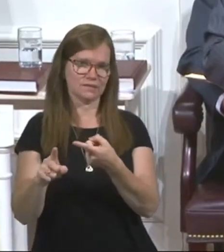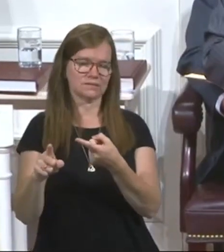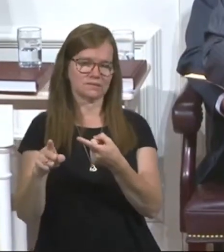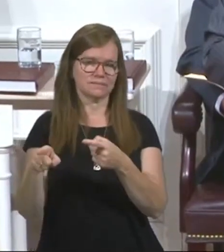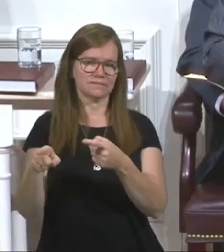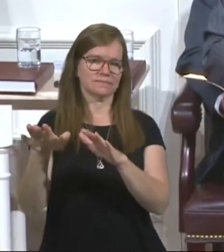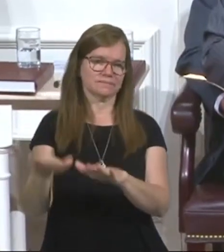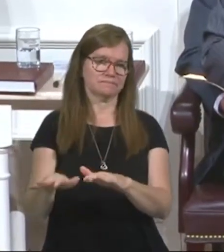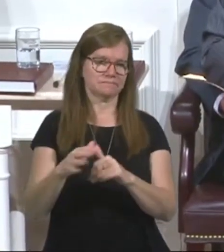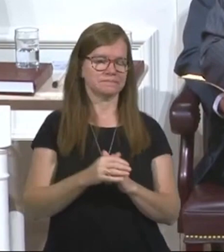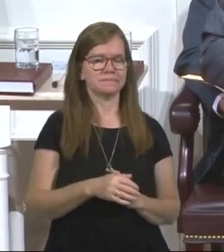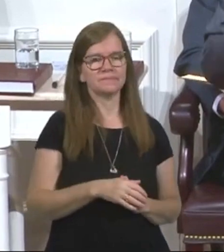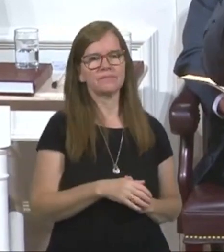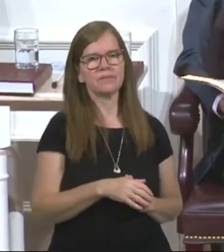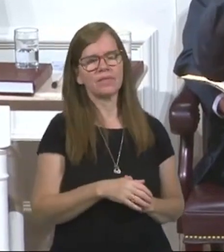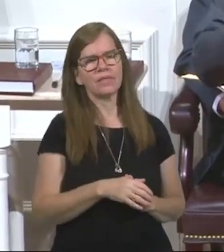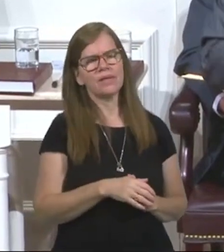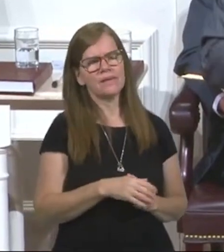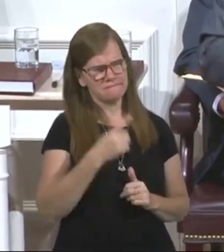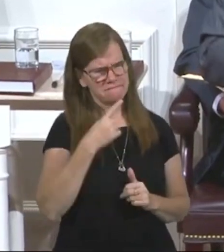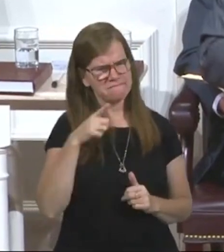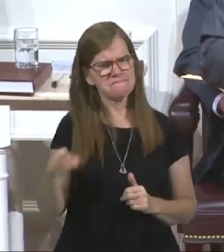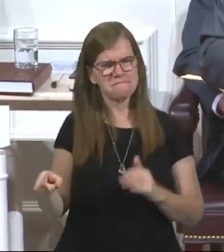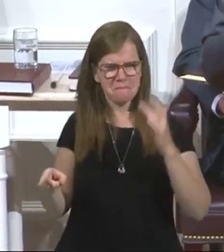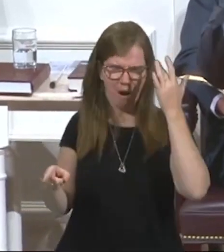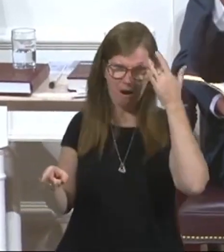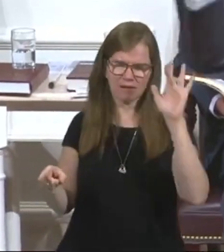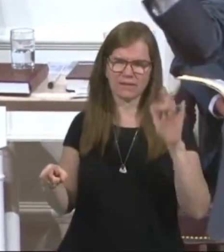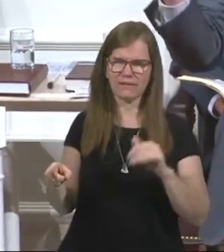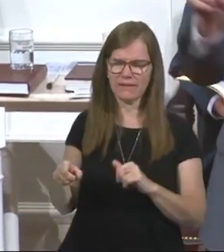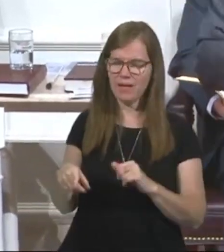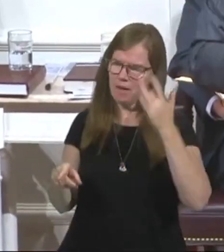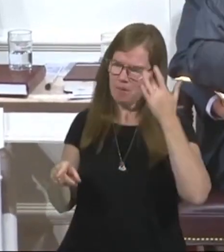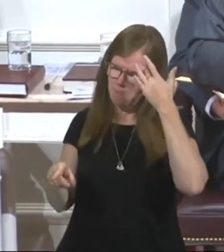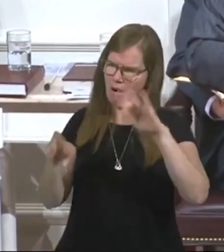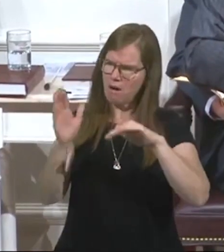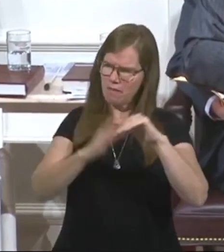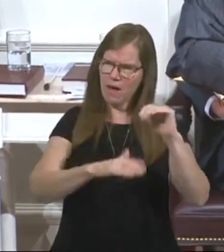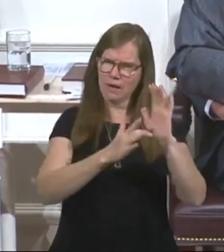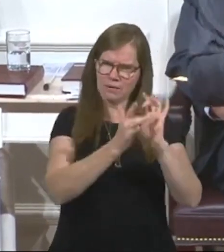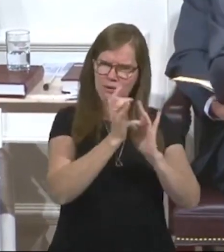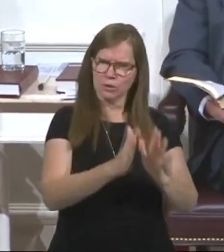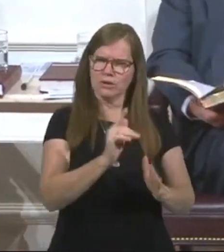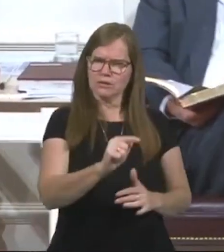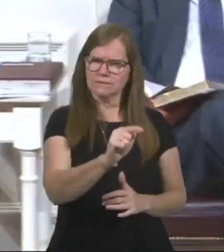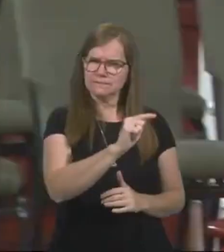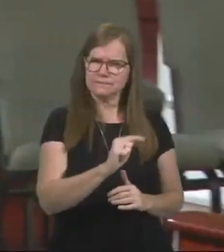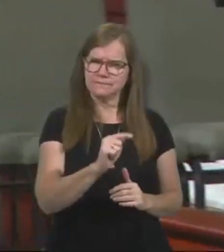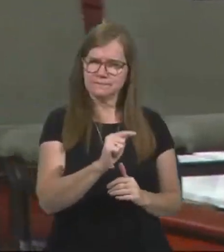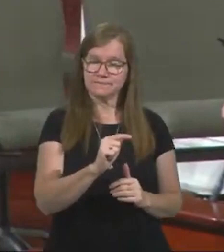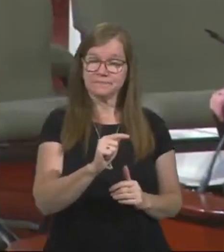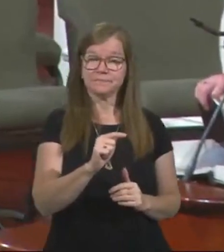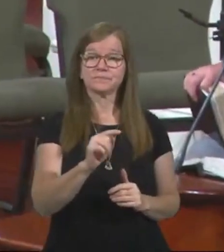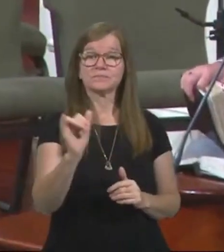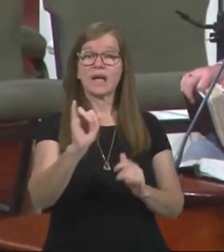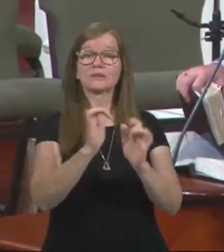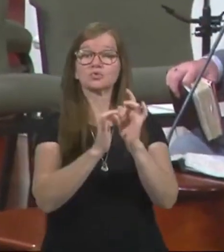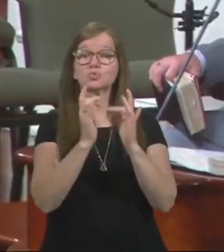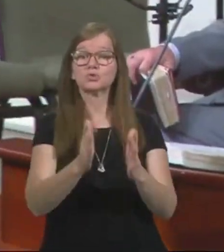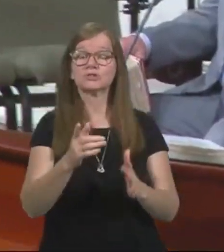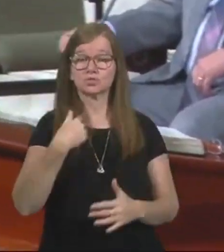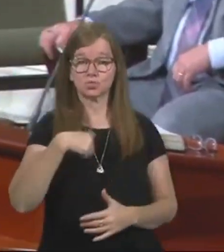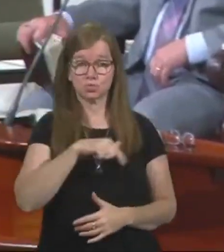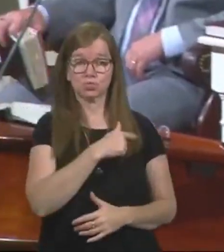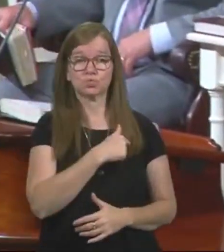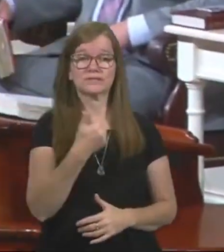their habitation. He said, that guy's smart, and he's smarter than lot of Christians. See, as a child of God, you